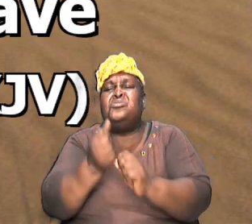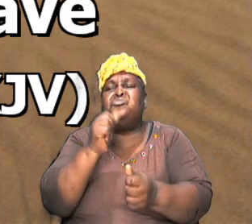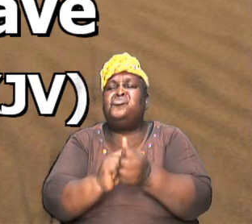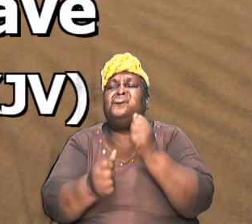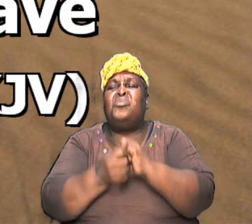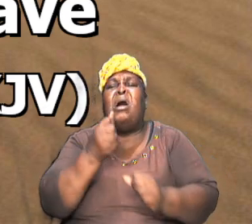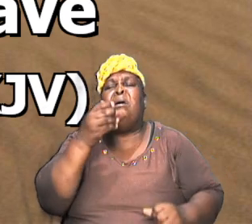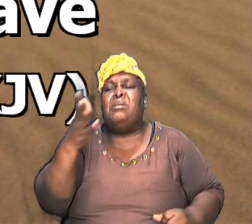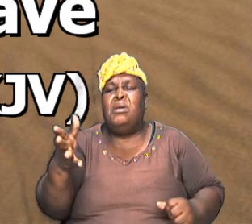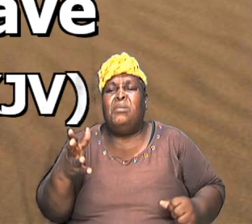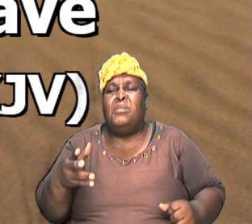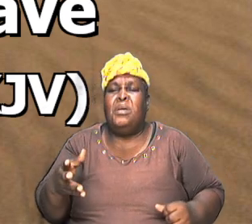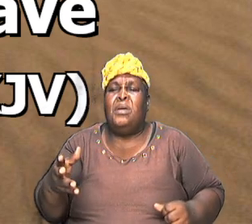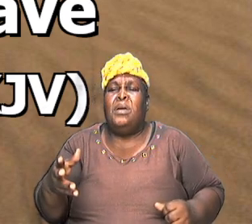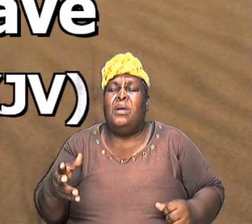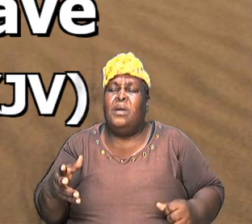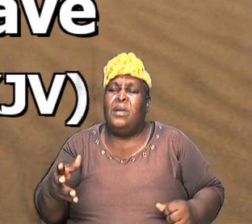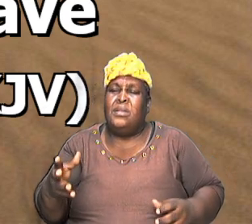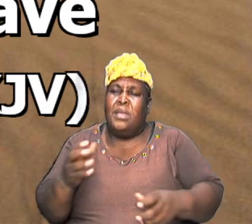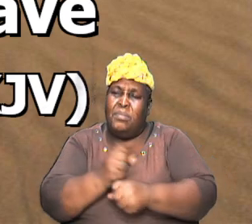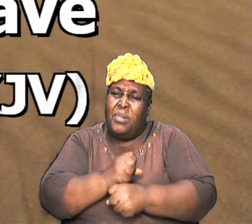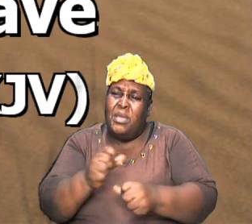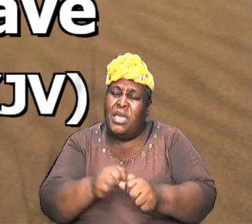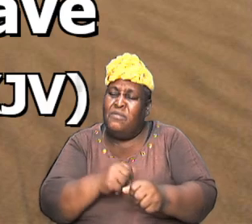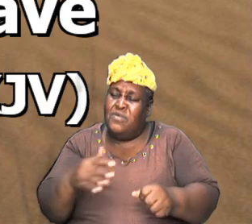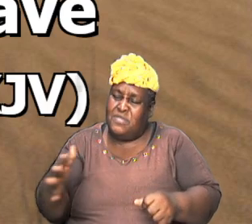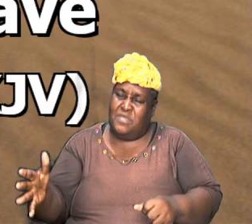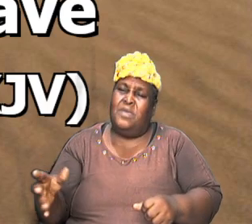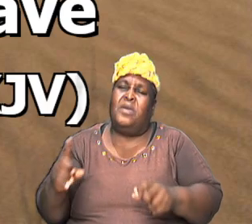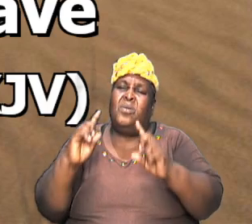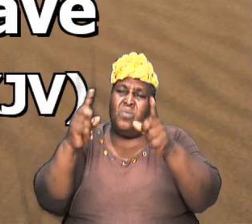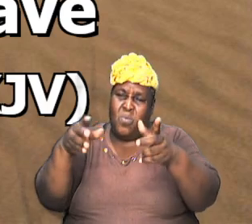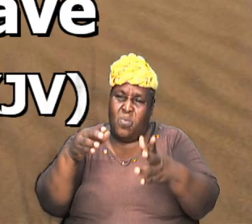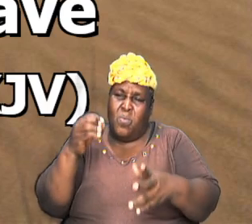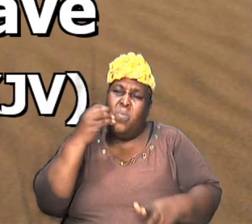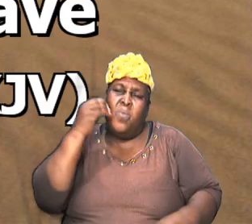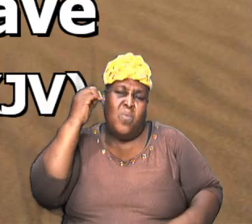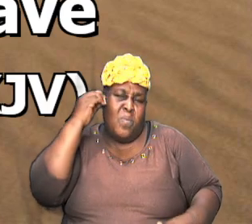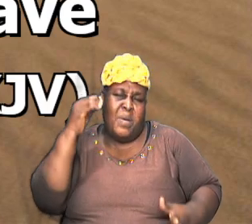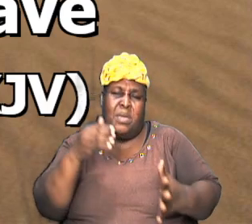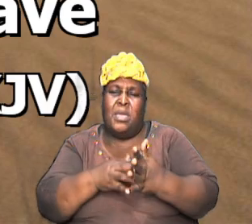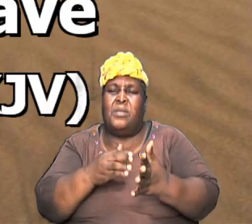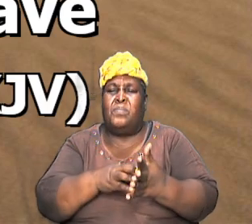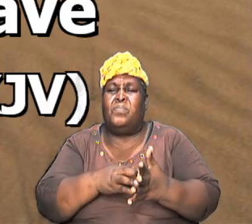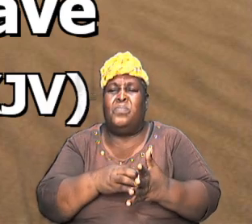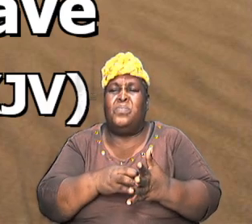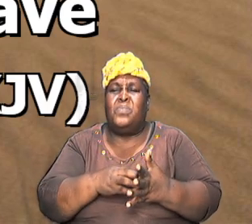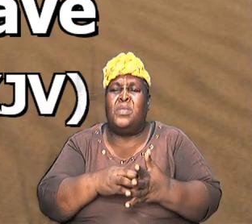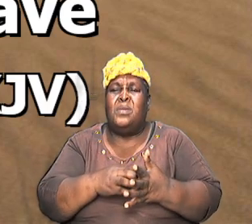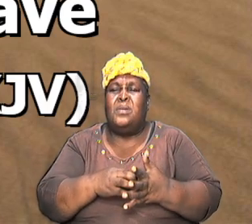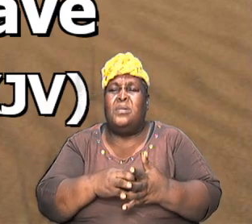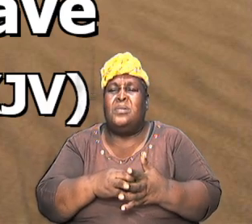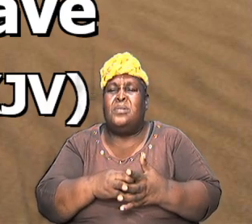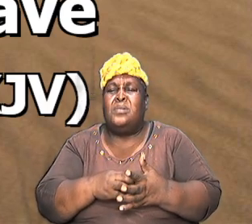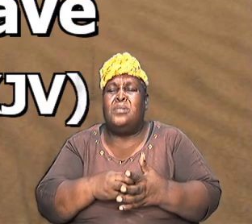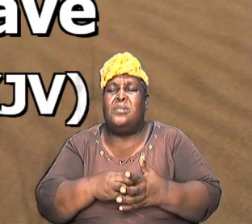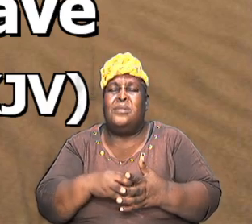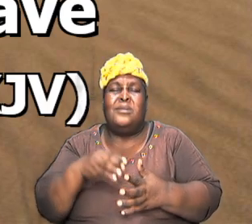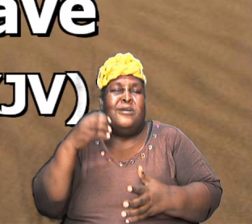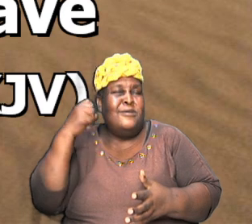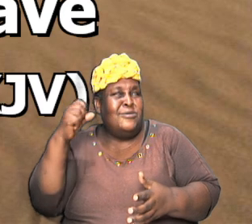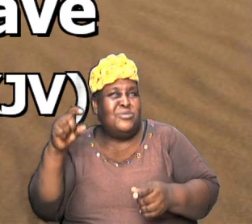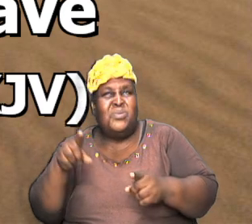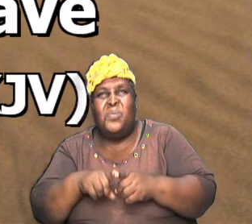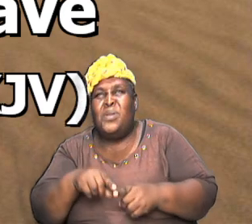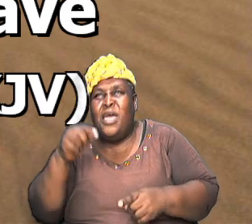like fairy tale brothers and sisters it sounds like fairy tale it's just that in the earlier part it did